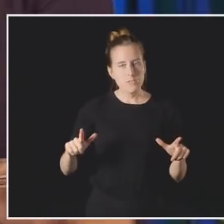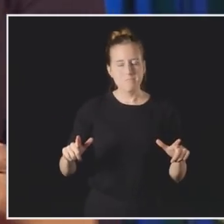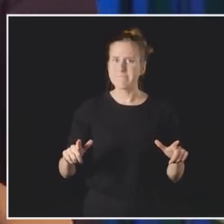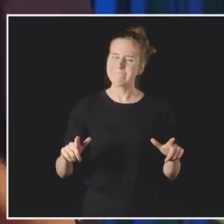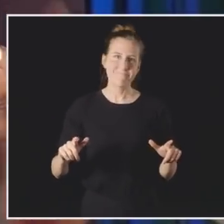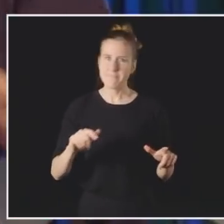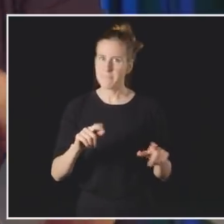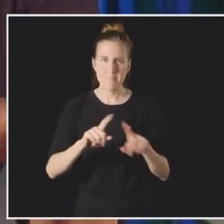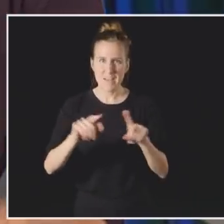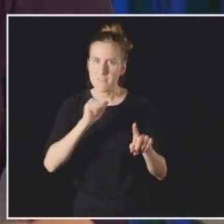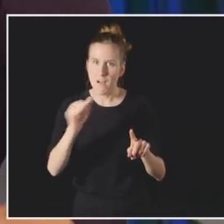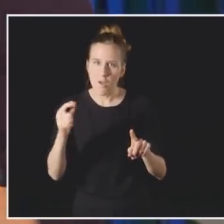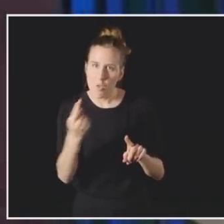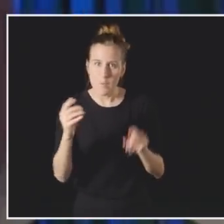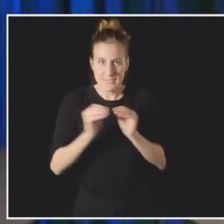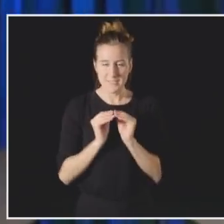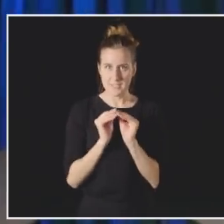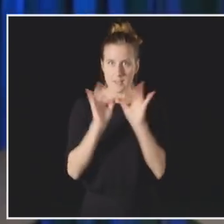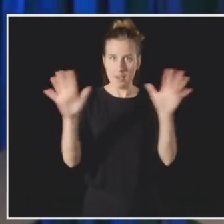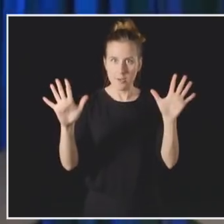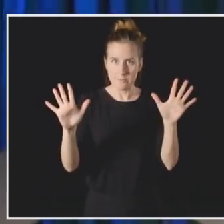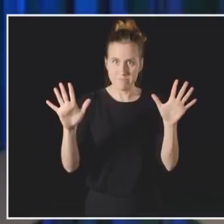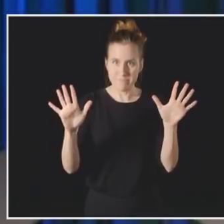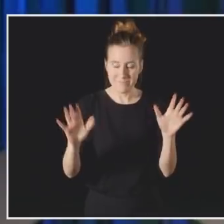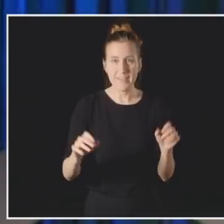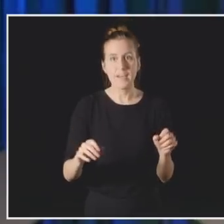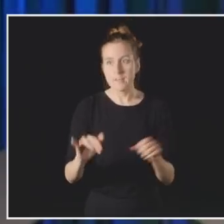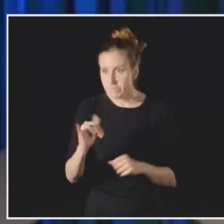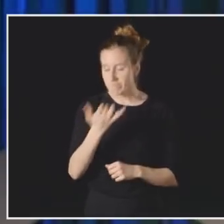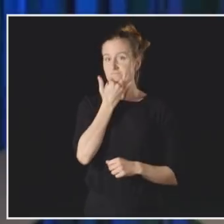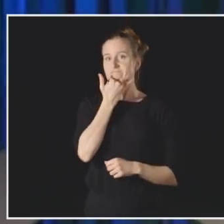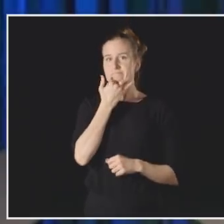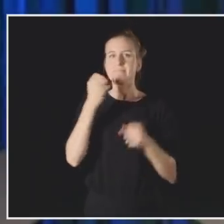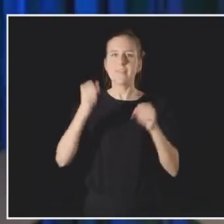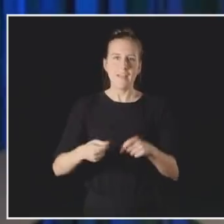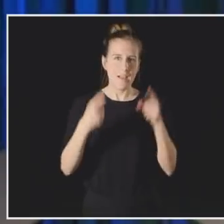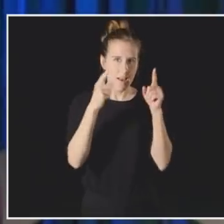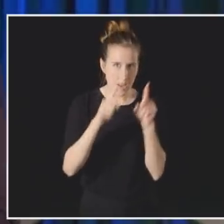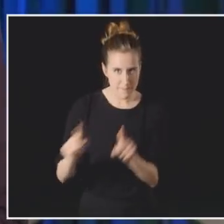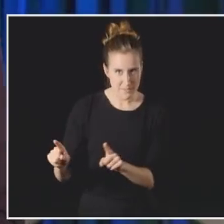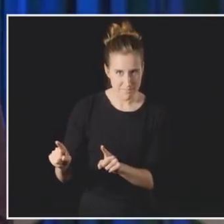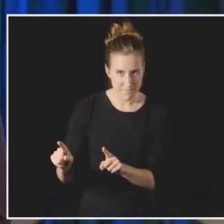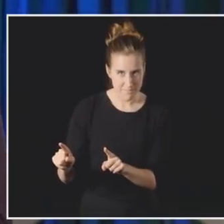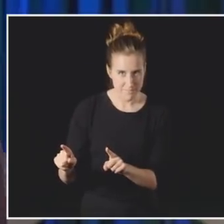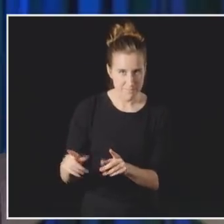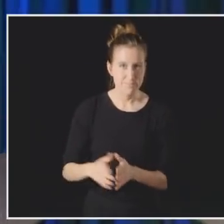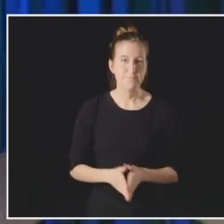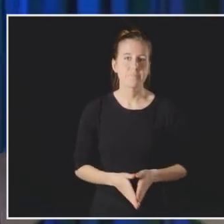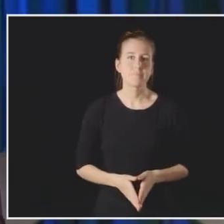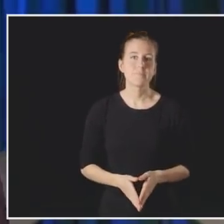But you know, body language is not always clear and misinterpretations could have negative consequences.